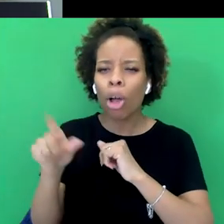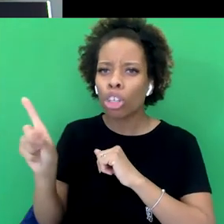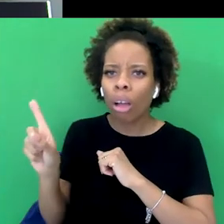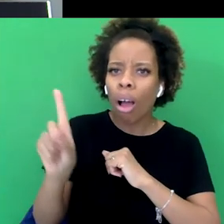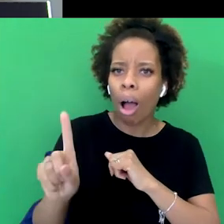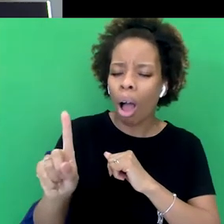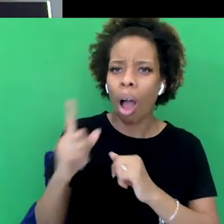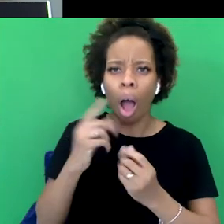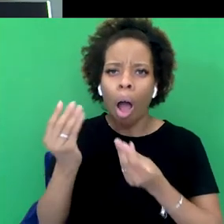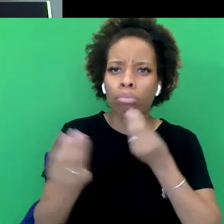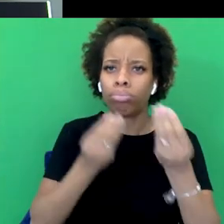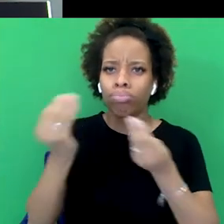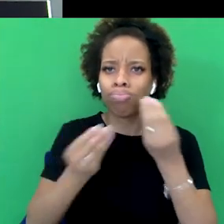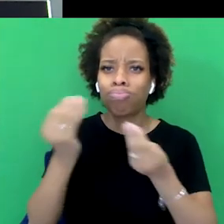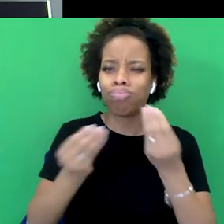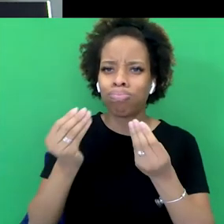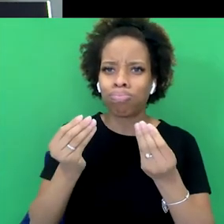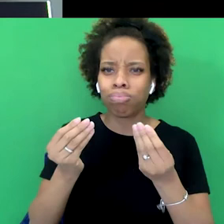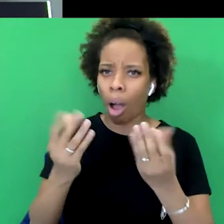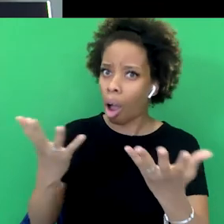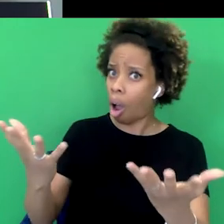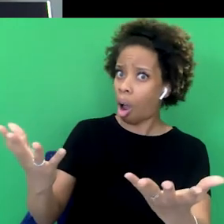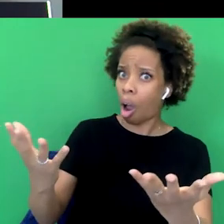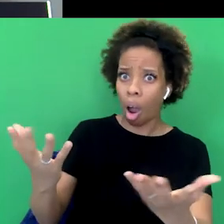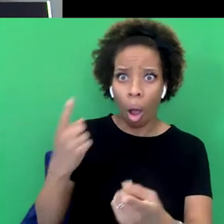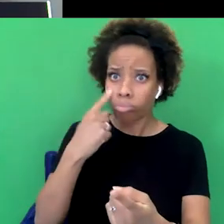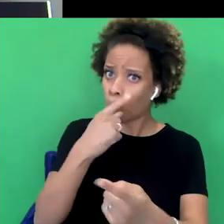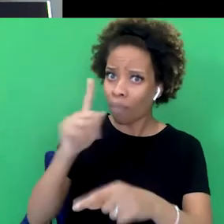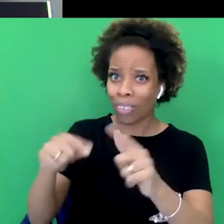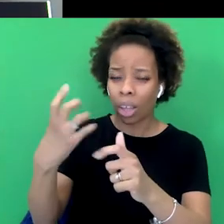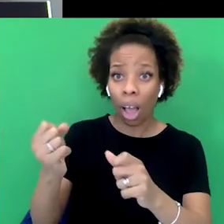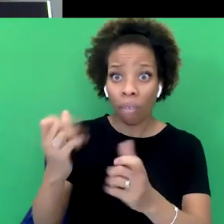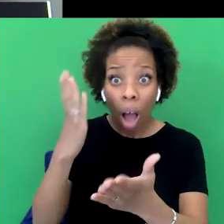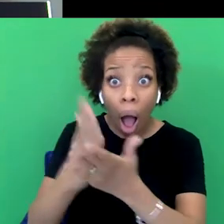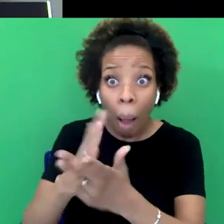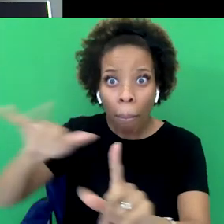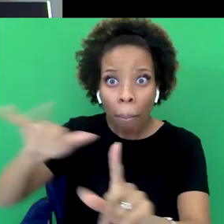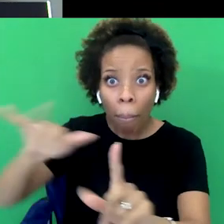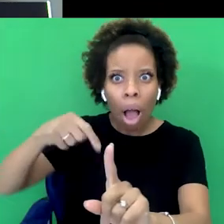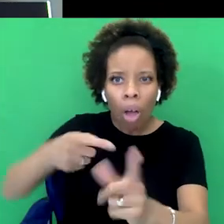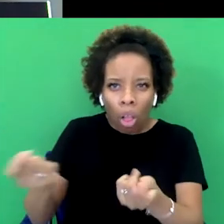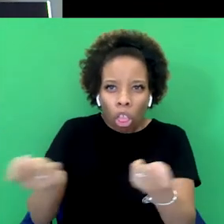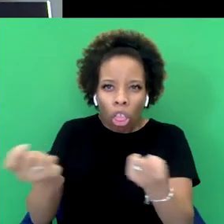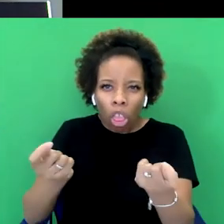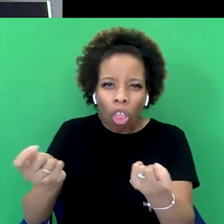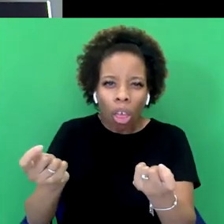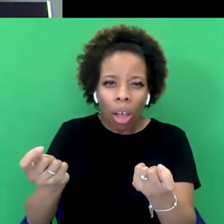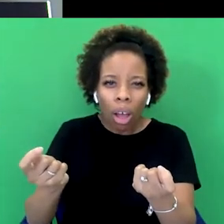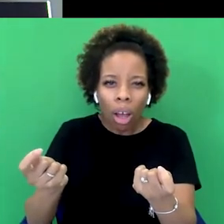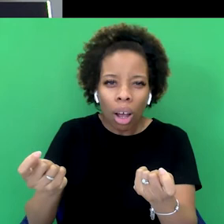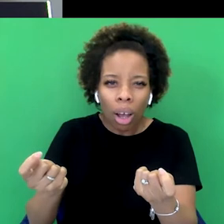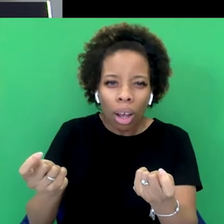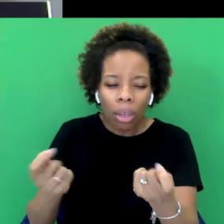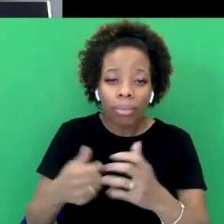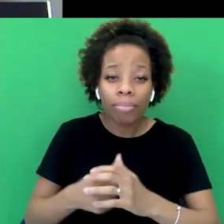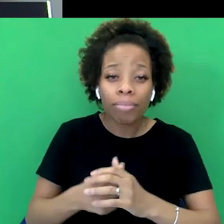always, there was always divide and rule, there were always collaborators with the empire, right? That's the only way it managed to exist. And